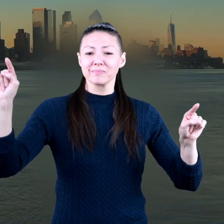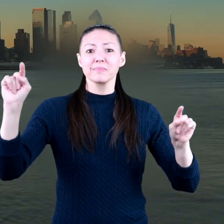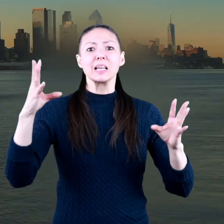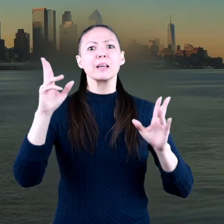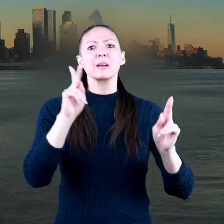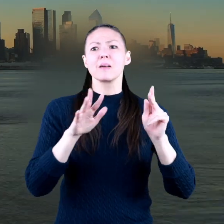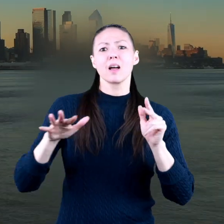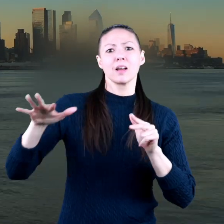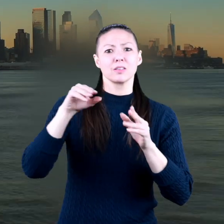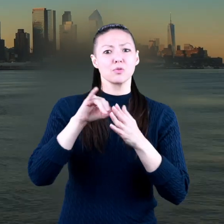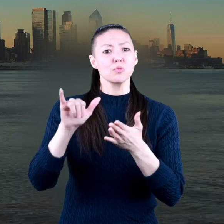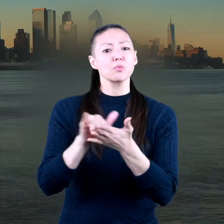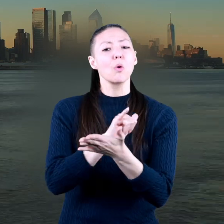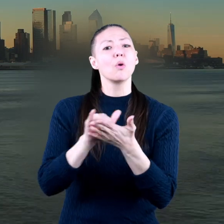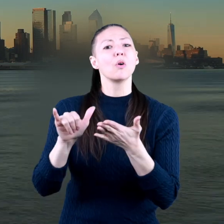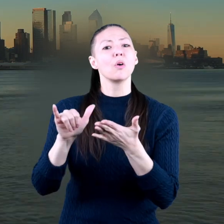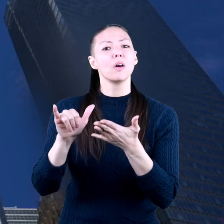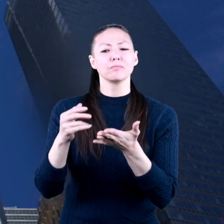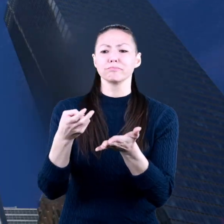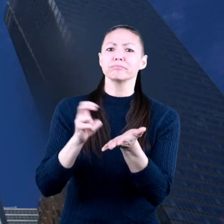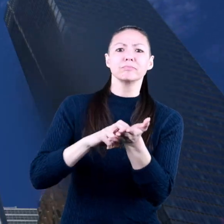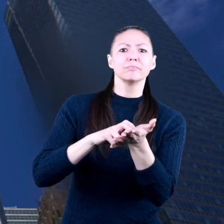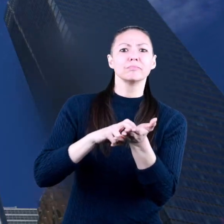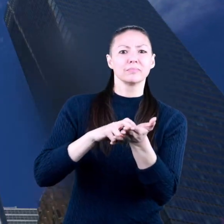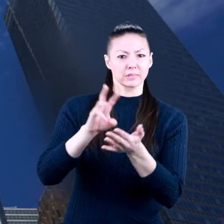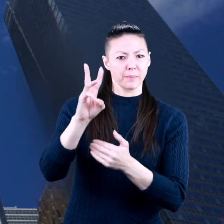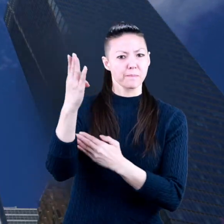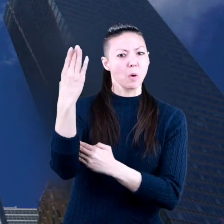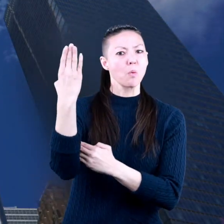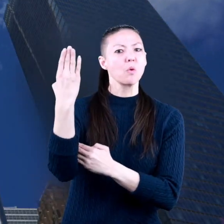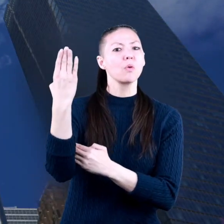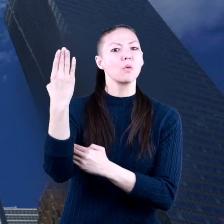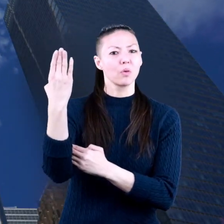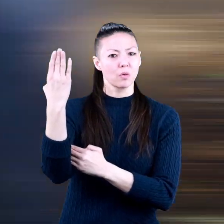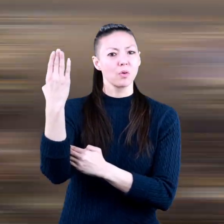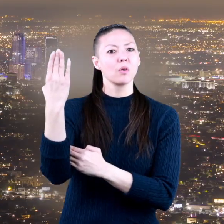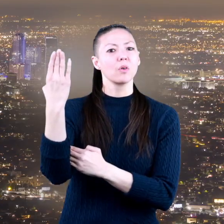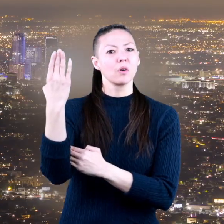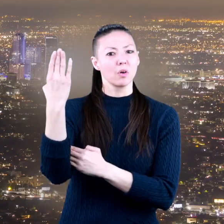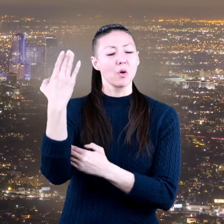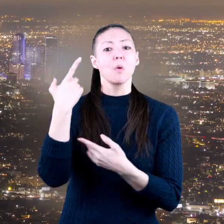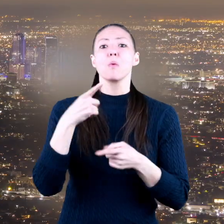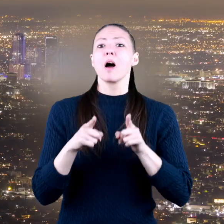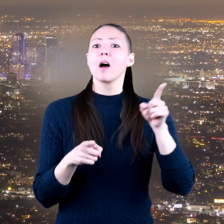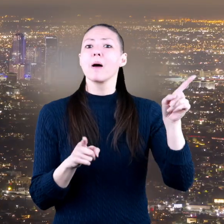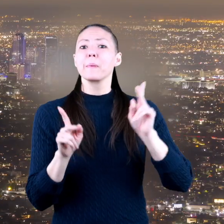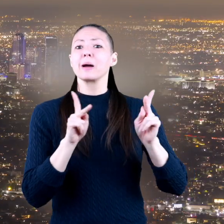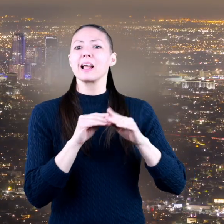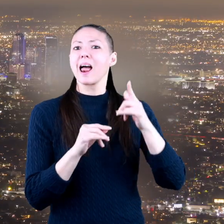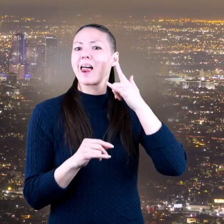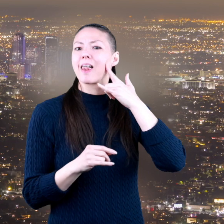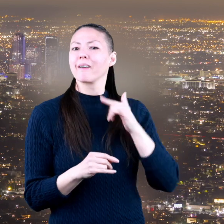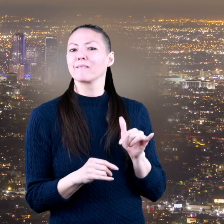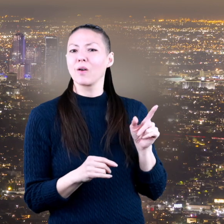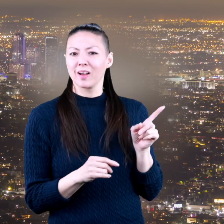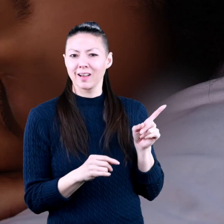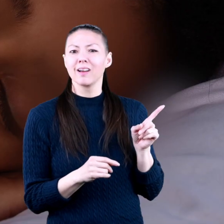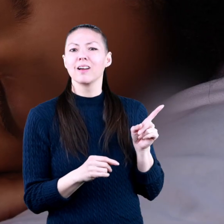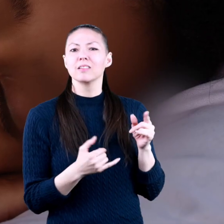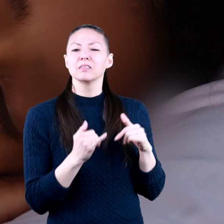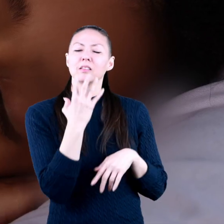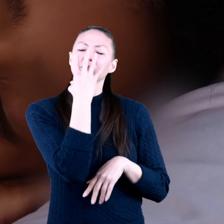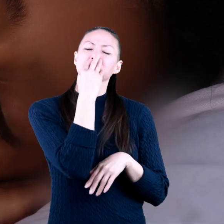Many people in New York are getting out of bed at 6 a.m., while most of the people in California